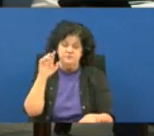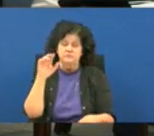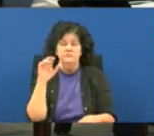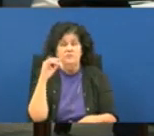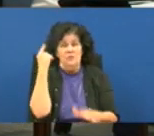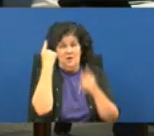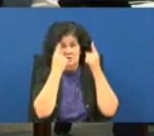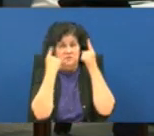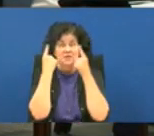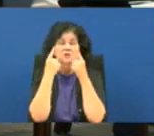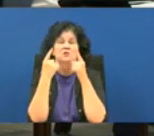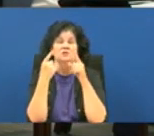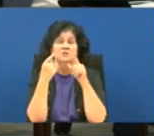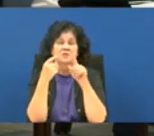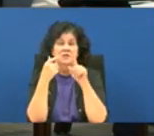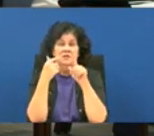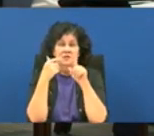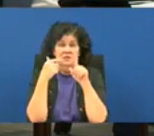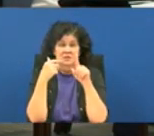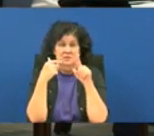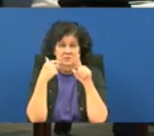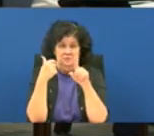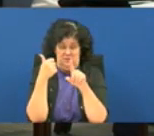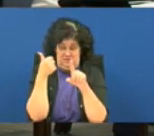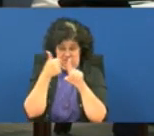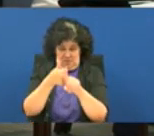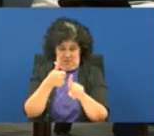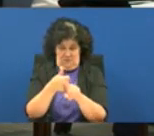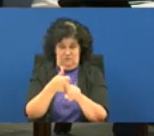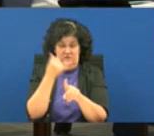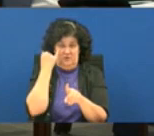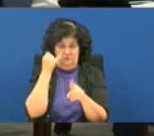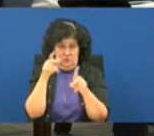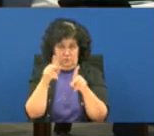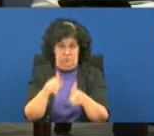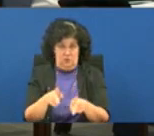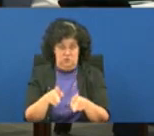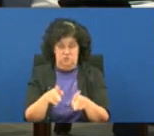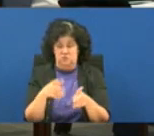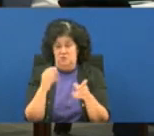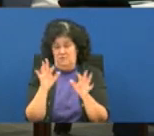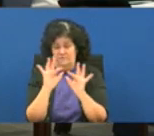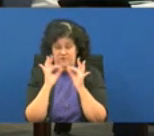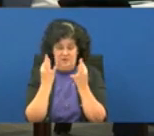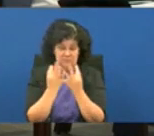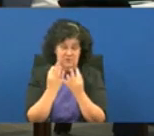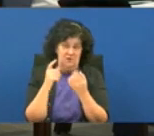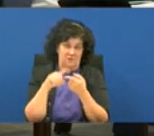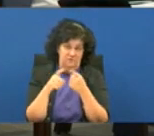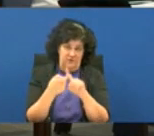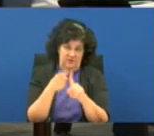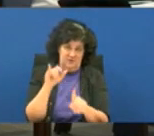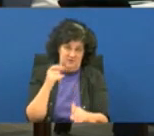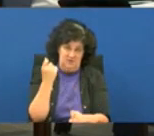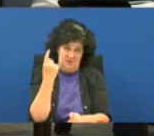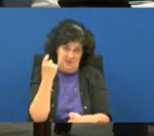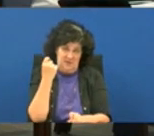be considered a self somebody's coming in on their own or that would be considered a family or friend that's at 11 percent